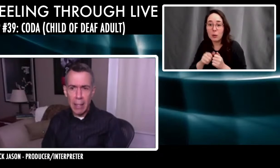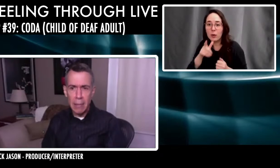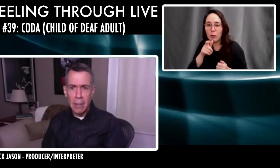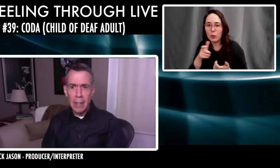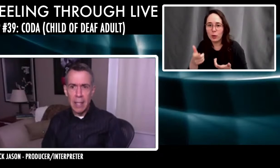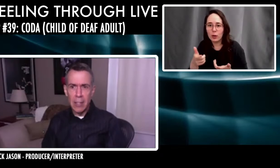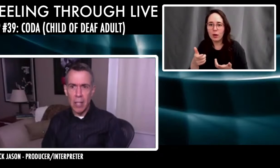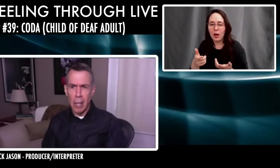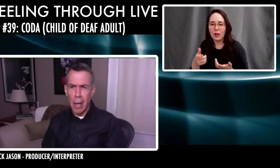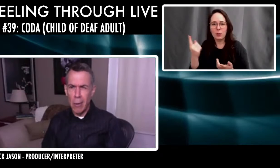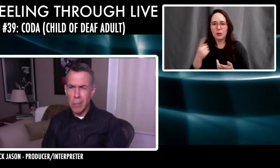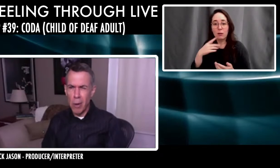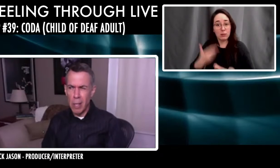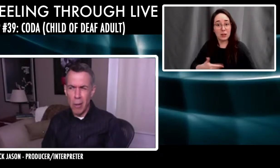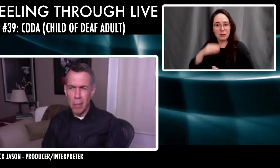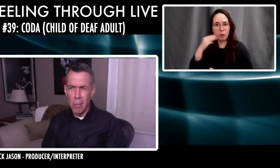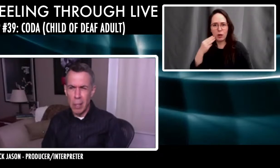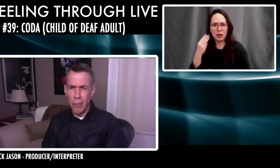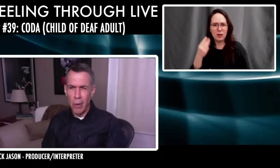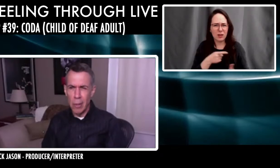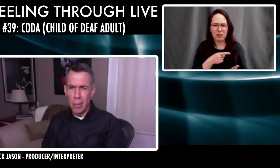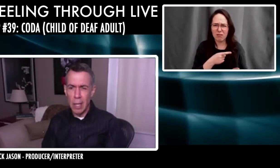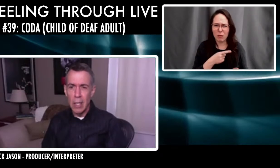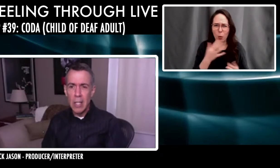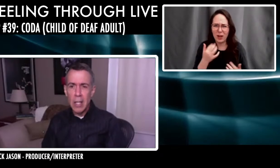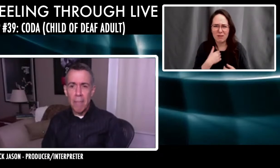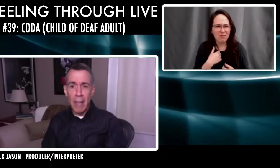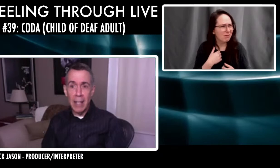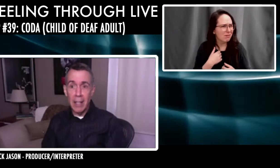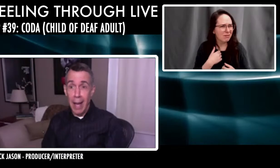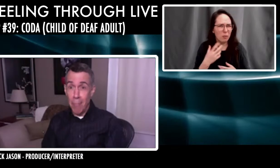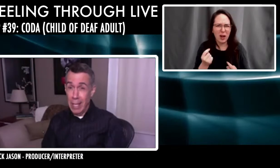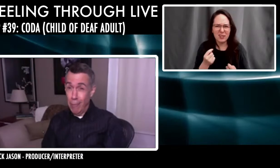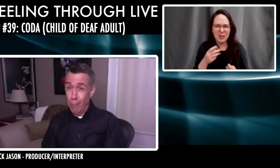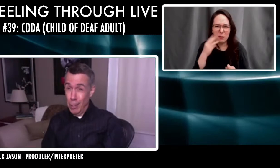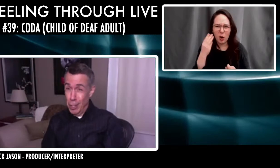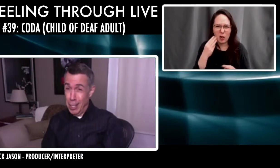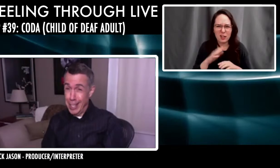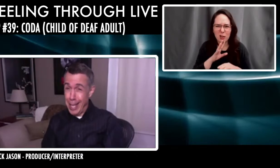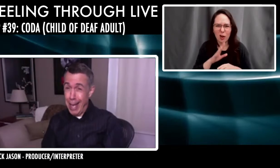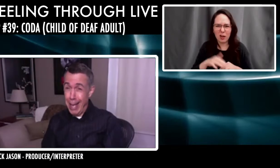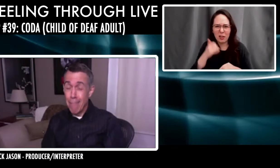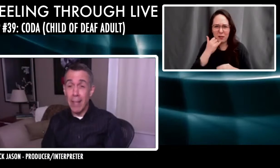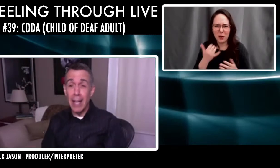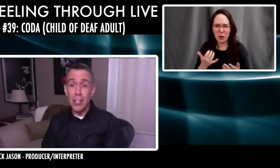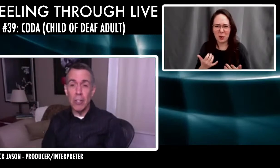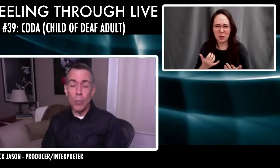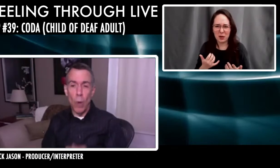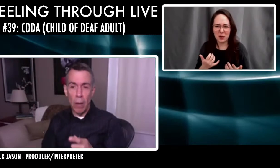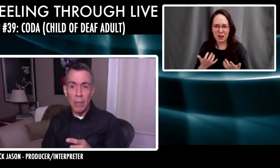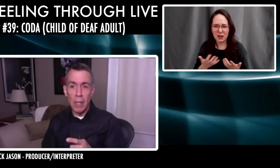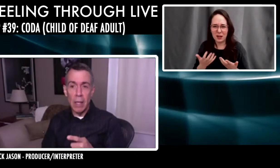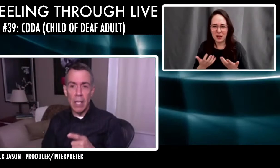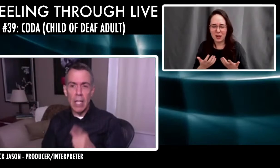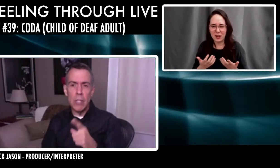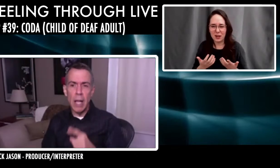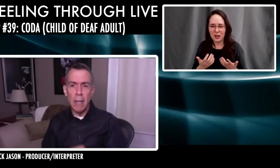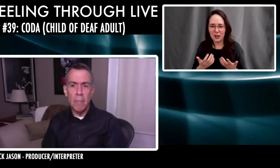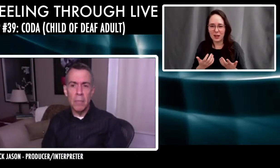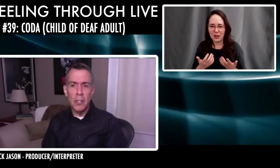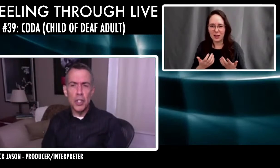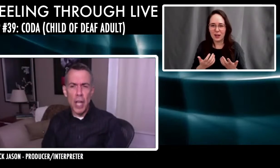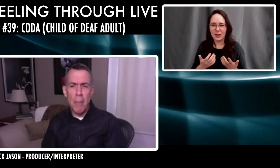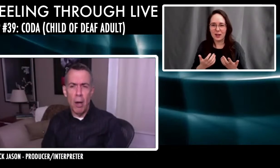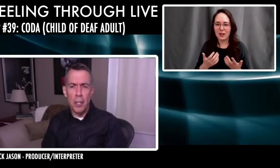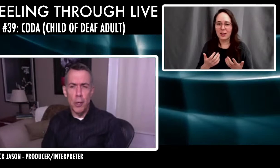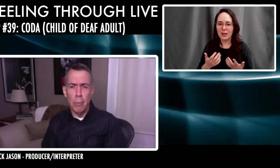Marley Matlin. And she's like, how's Marley calling me on the phone? And I'm thinking, what is she going to say? And she goes, well, can you tell